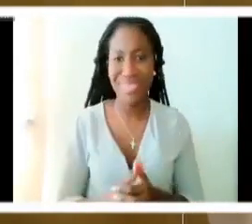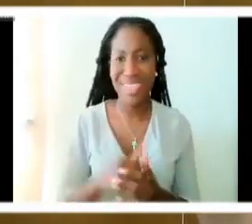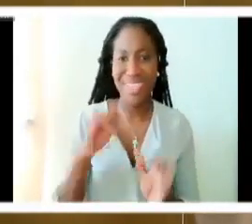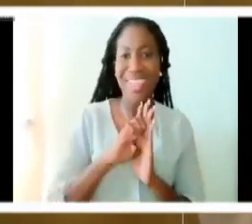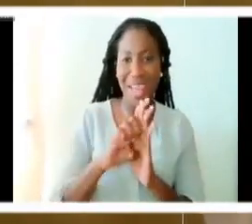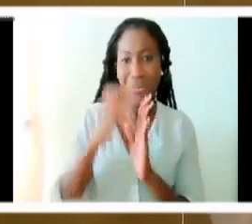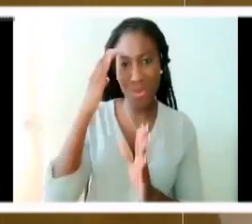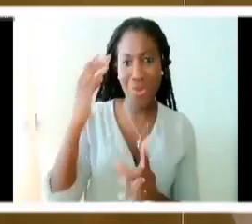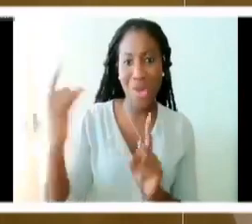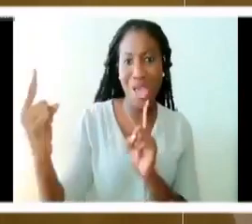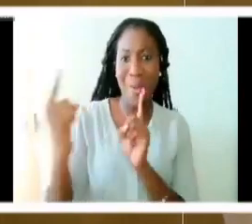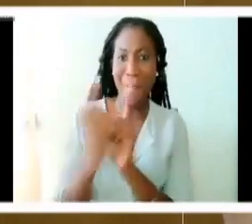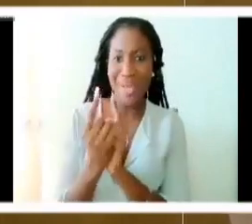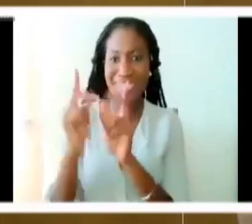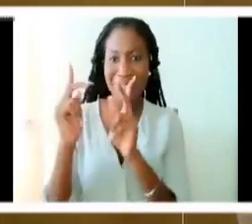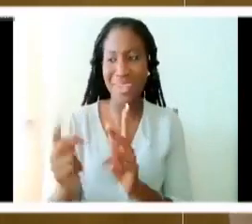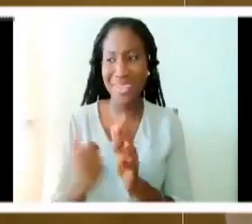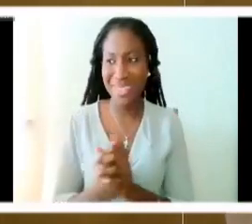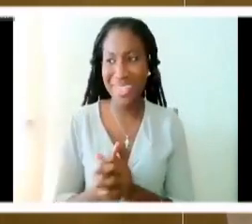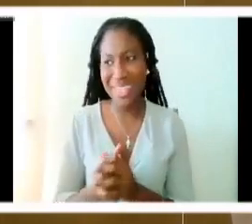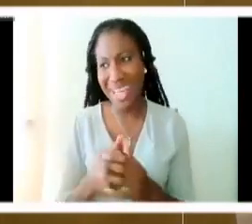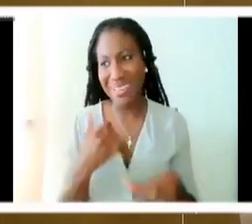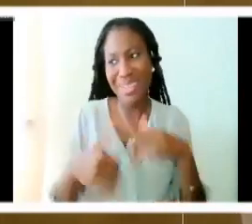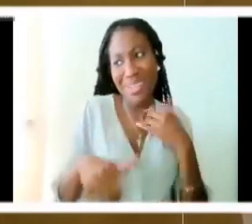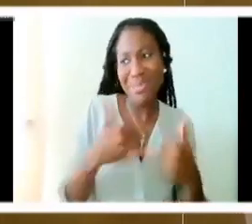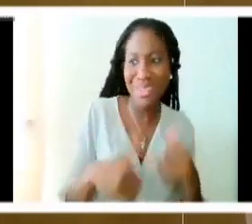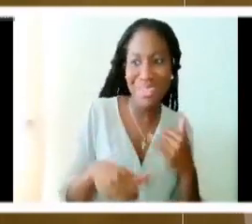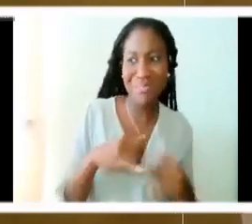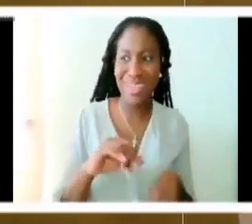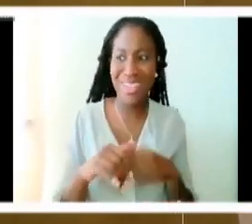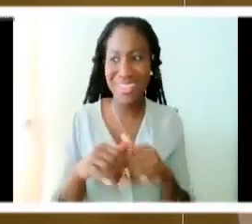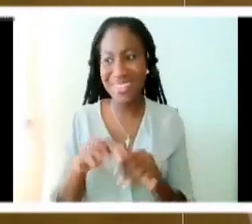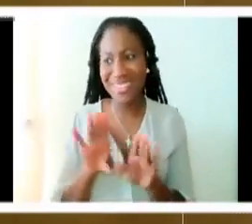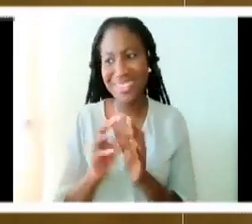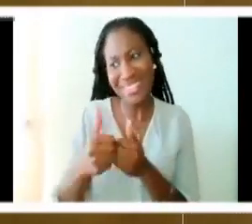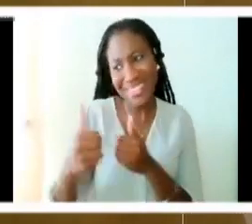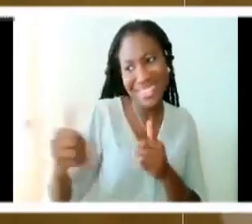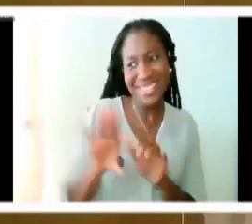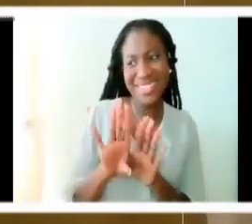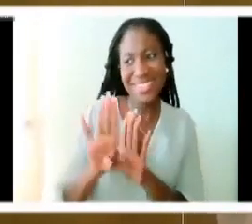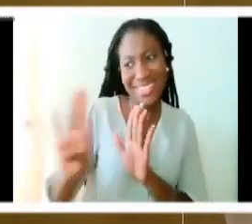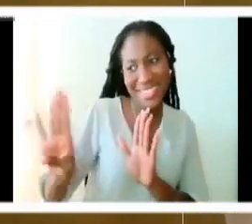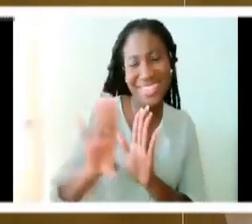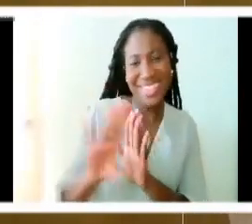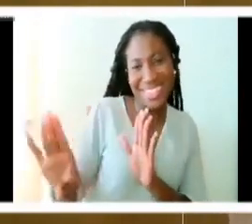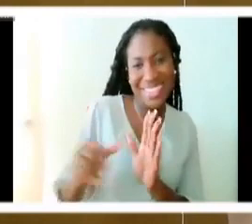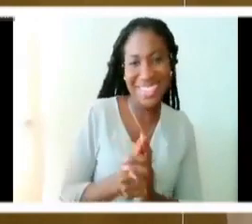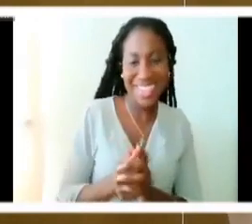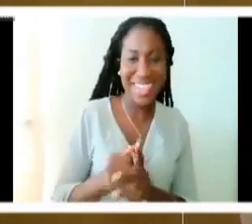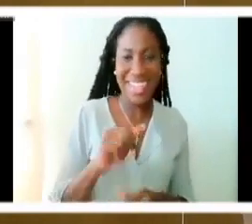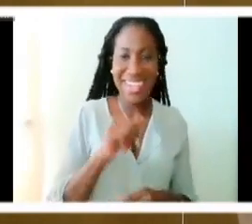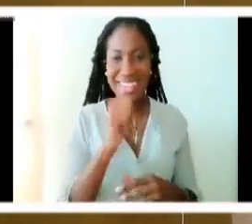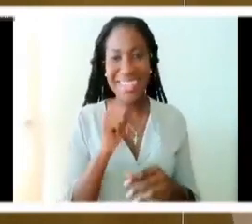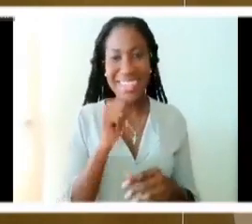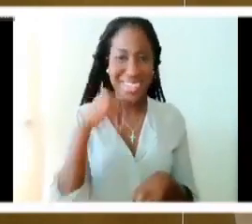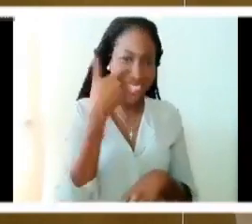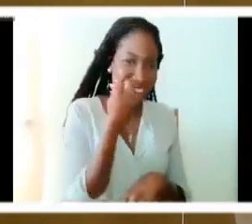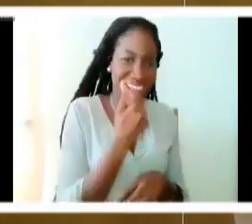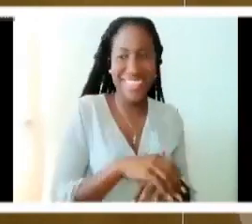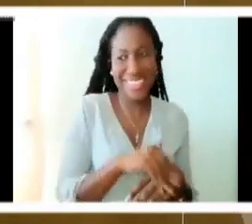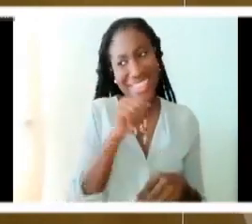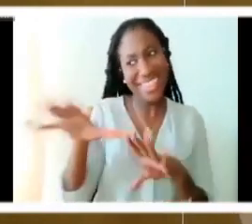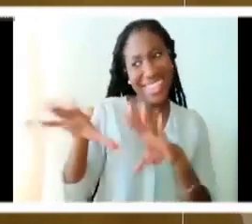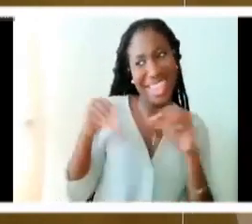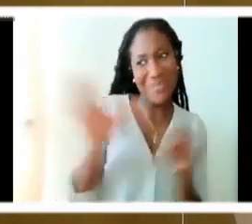you're trying and you know they're hard to get. and they're cutting style on you and every move you